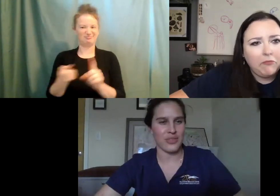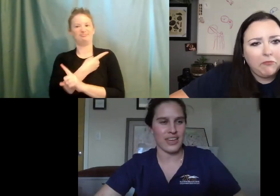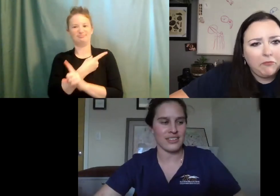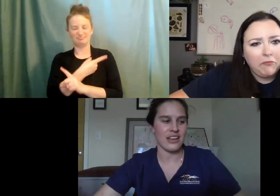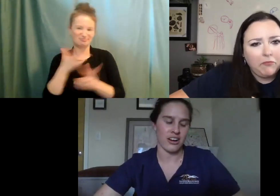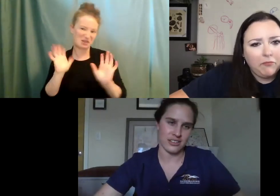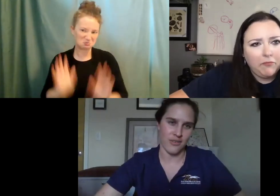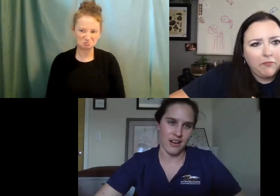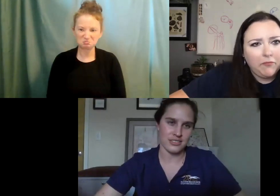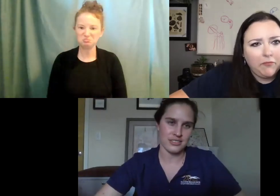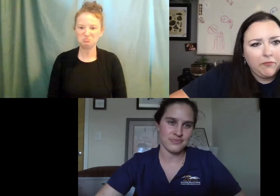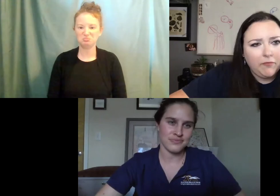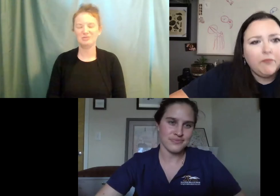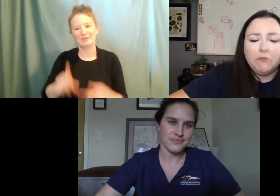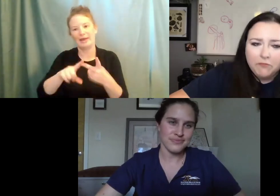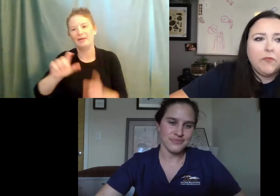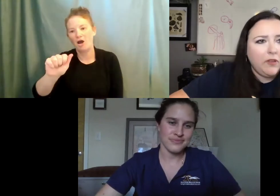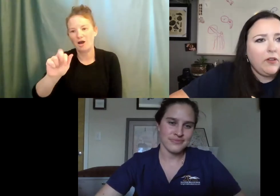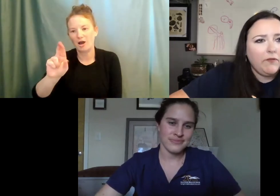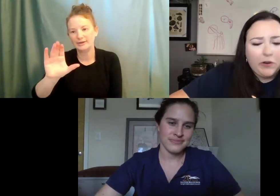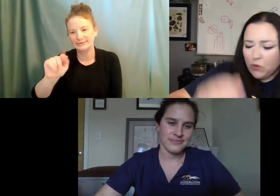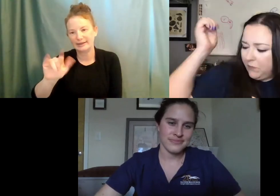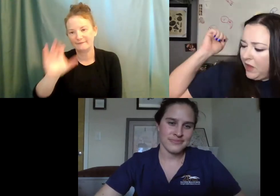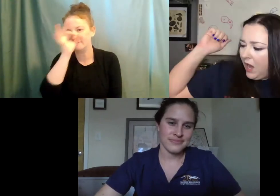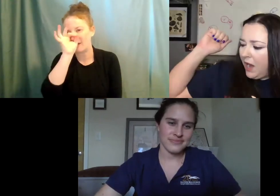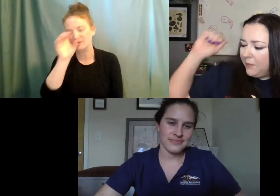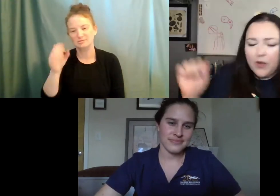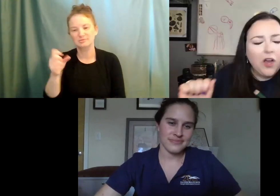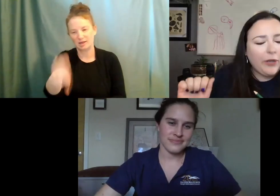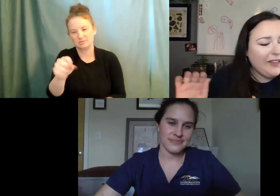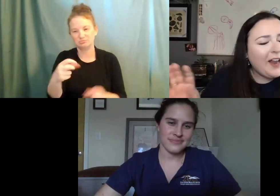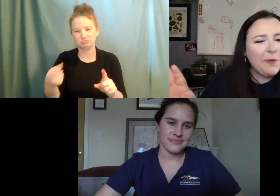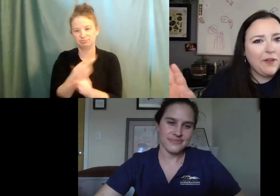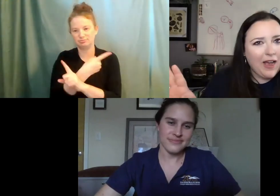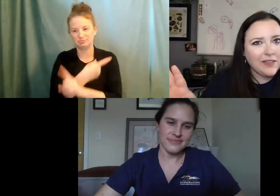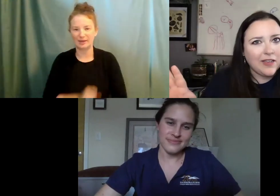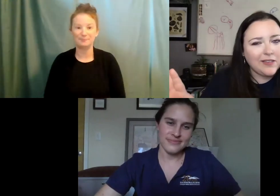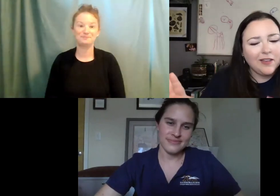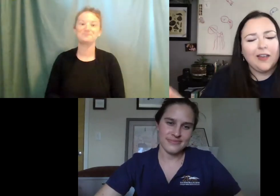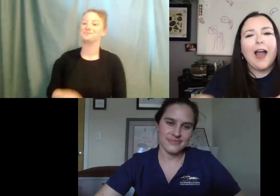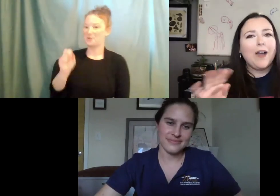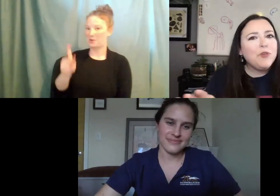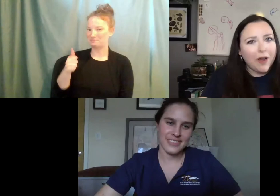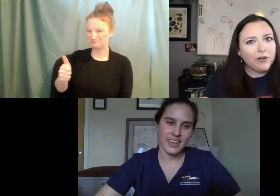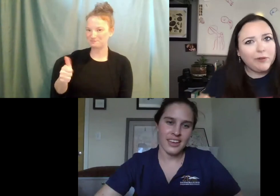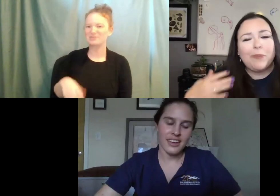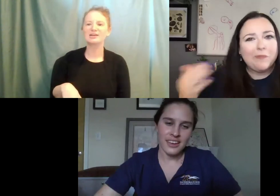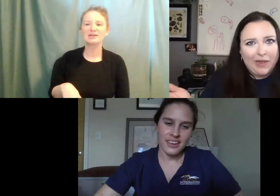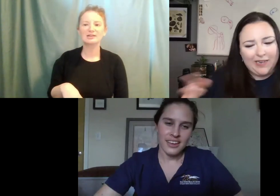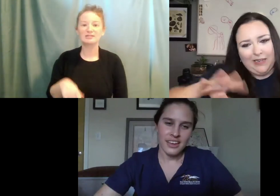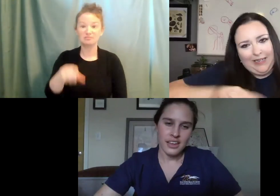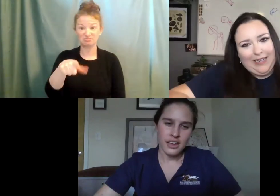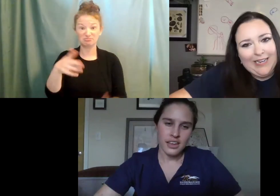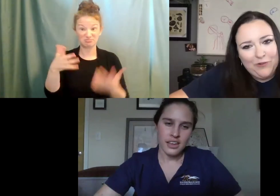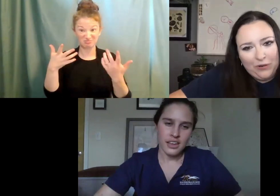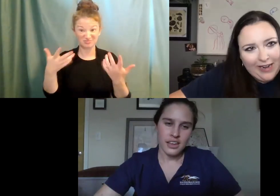really get other than the Arctic box. Very cool. Um, okay. A lot of people have asked this, have you ever been